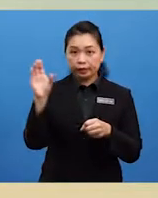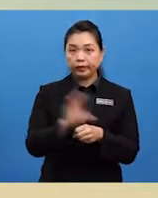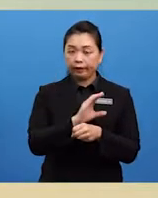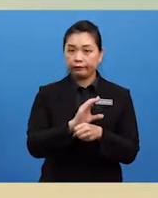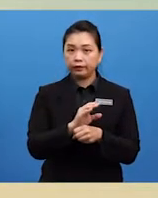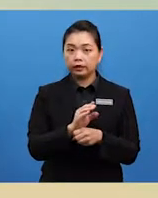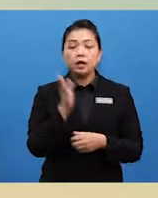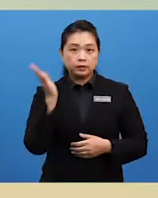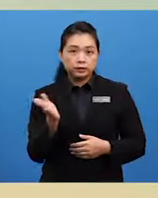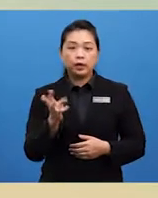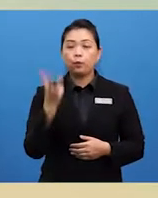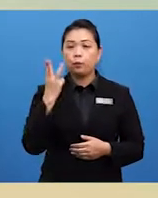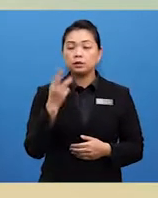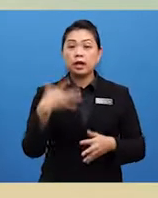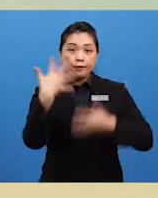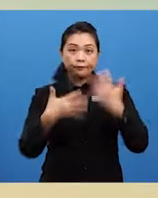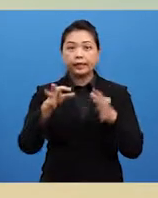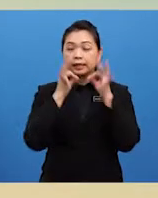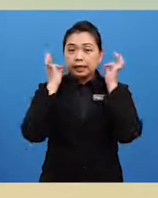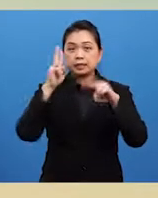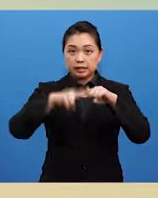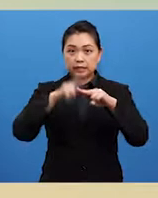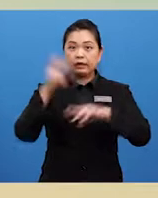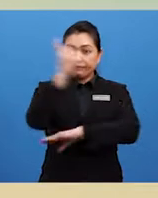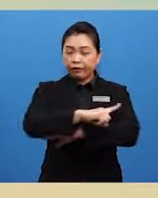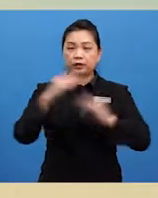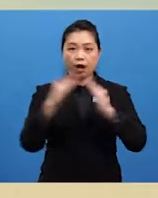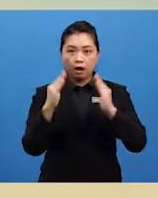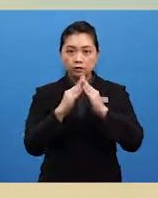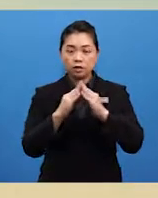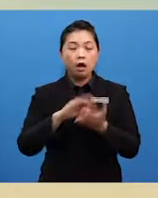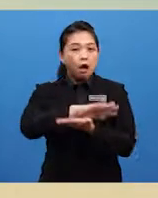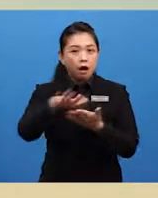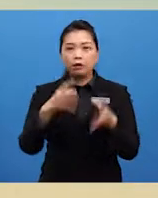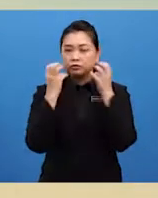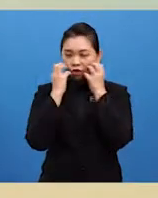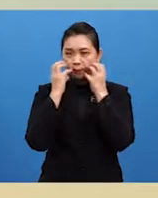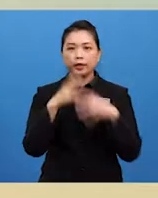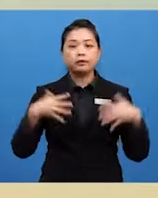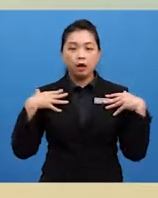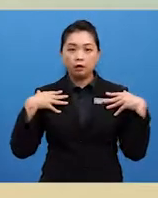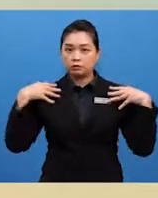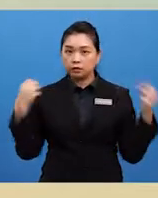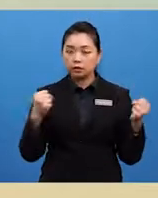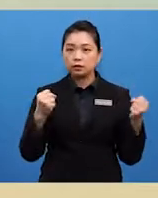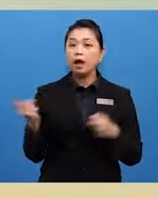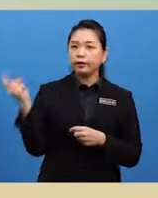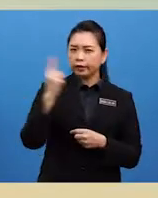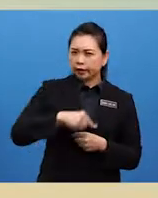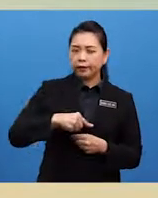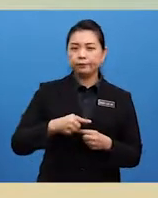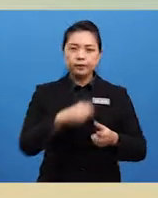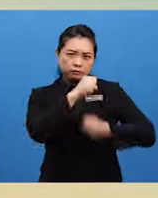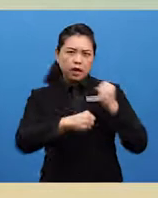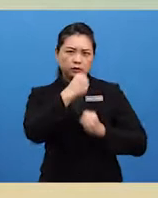there was a grey cat sitting in front of their house. All chubby and healthy came running towards her